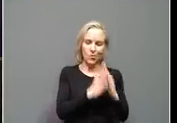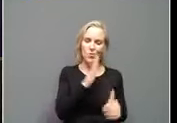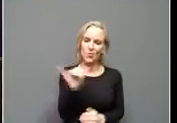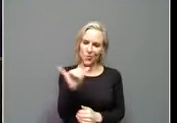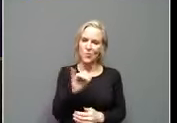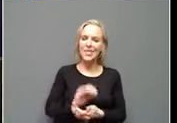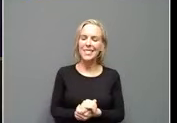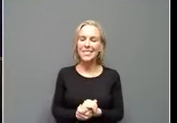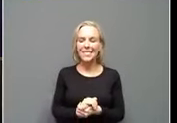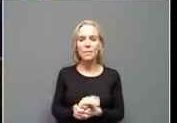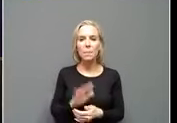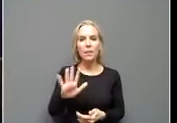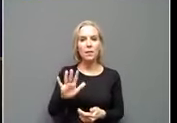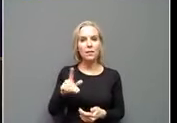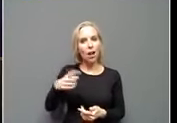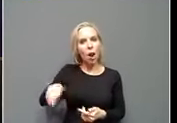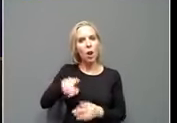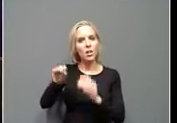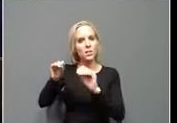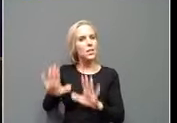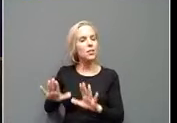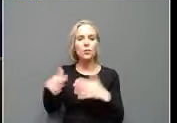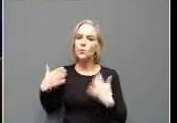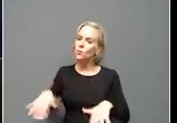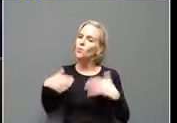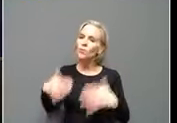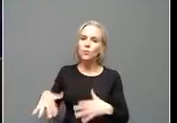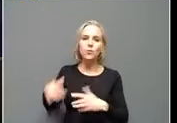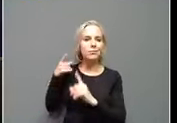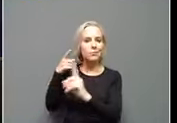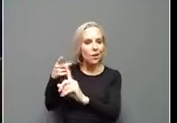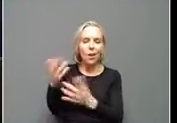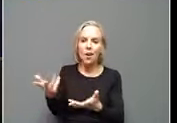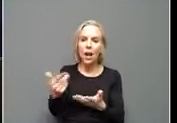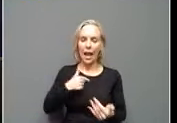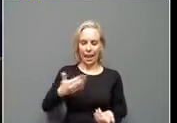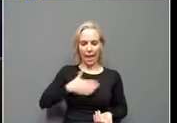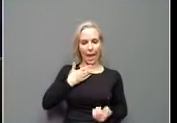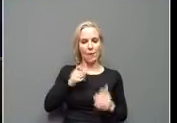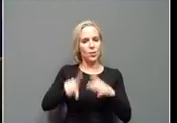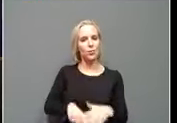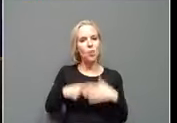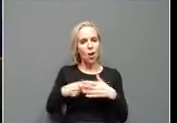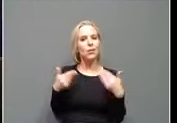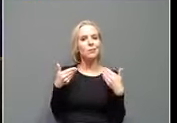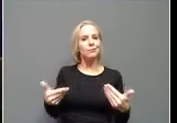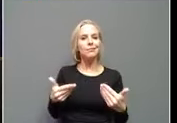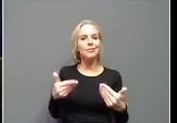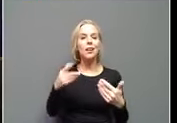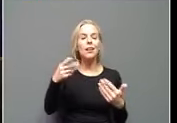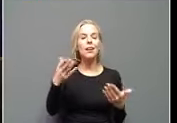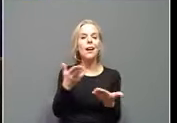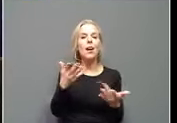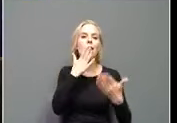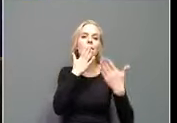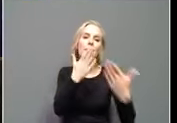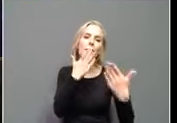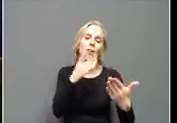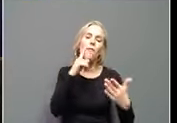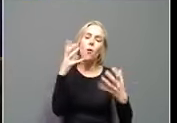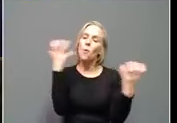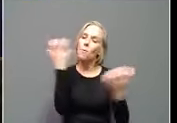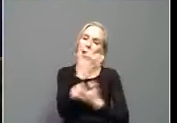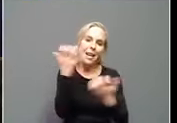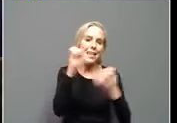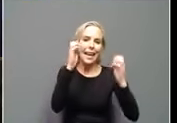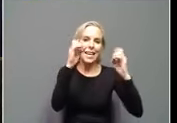That is what our teachers are all about. That's why I'm happy to start today's update by giving thanks to those amazing educators as we celebrate